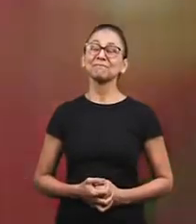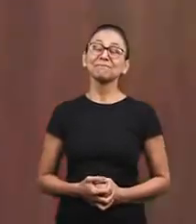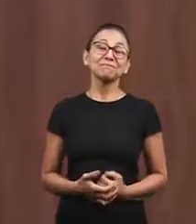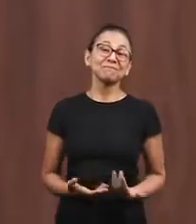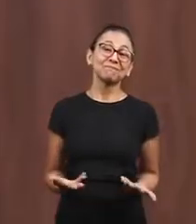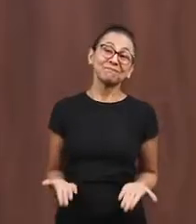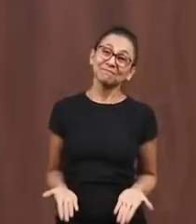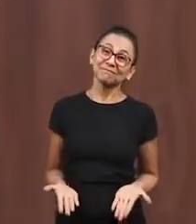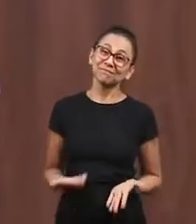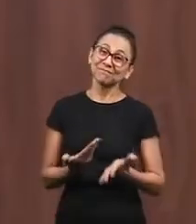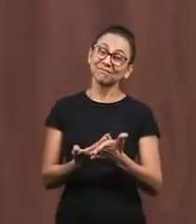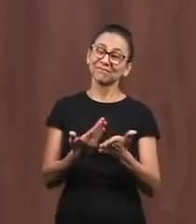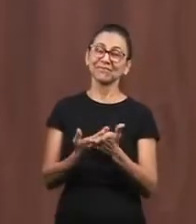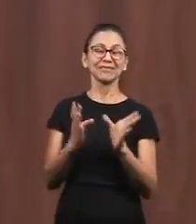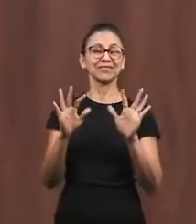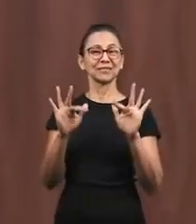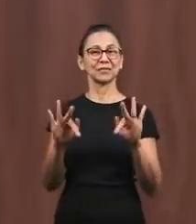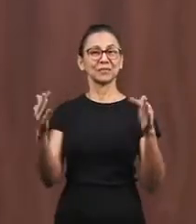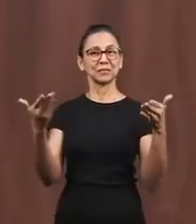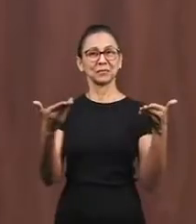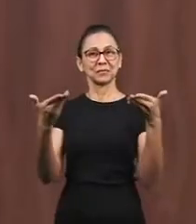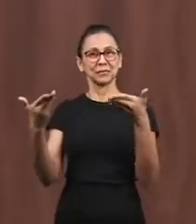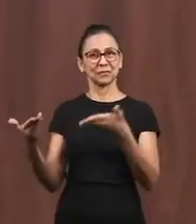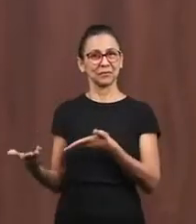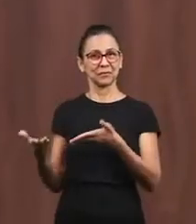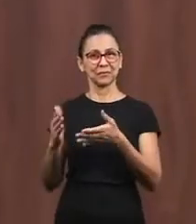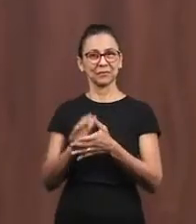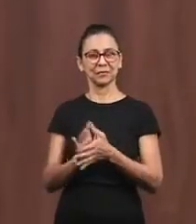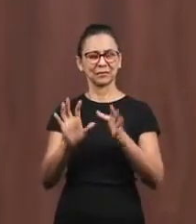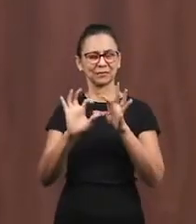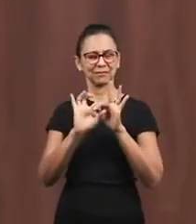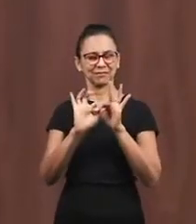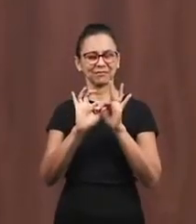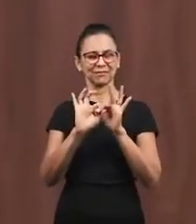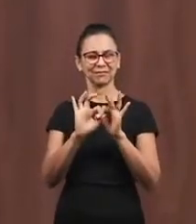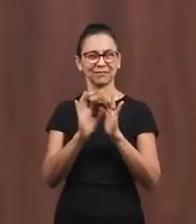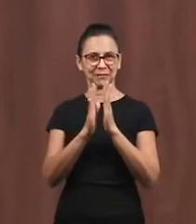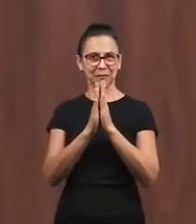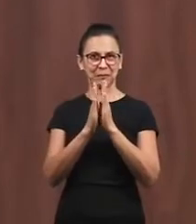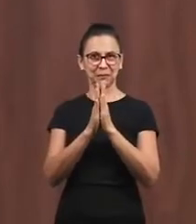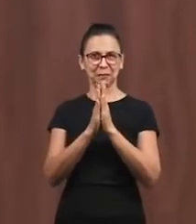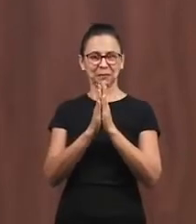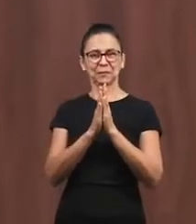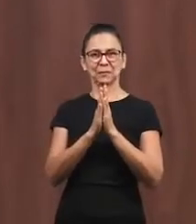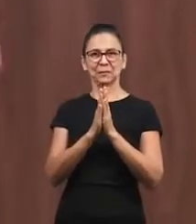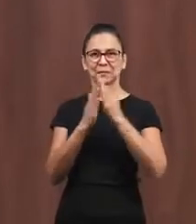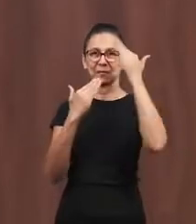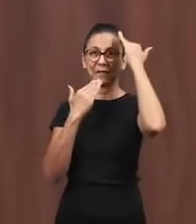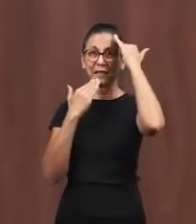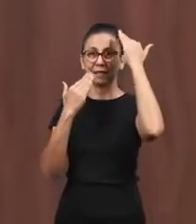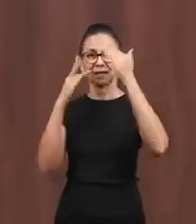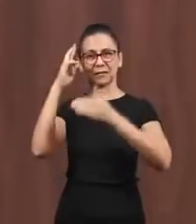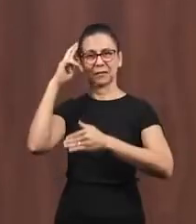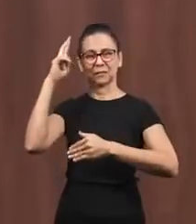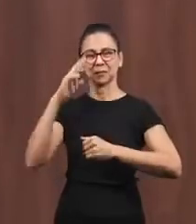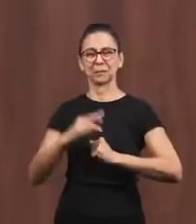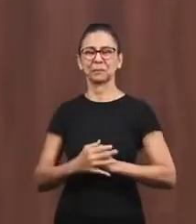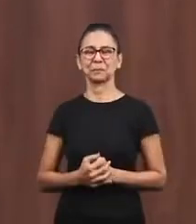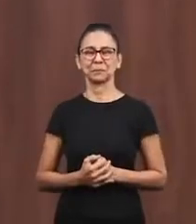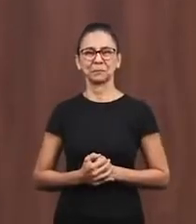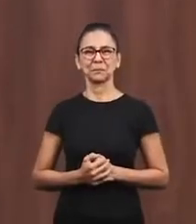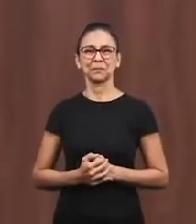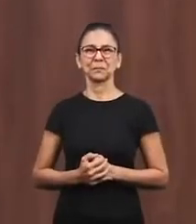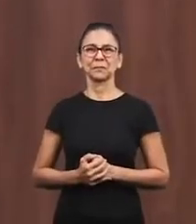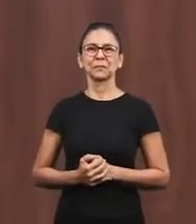we have reached the end of our class and invite you to close your eyes so we can pray thanking